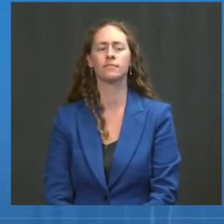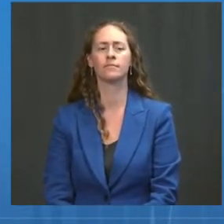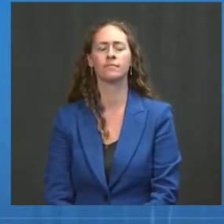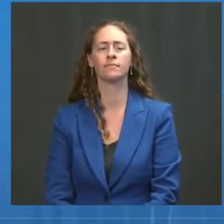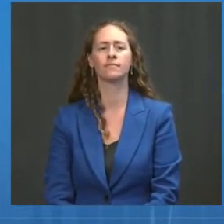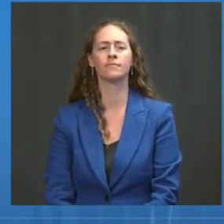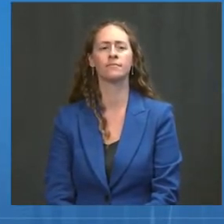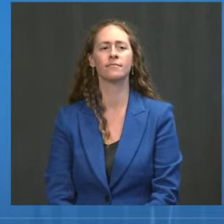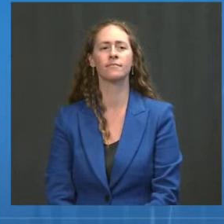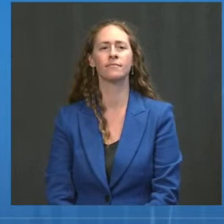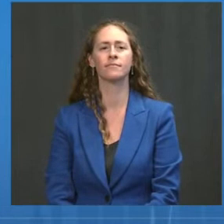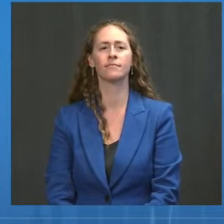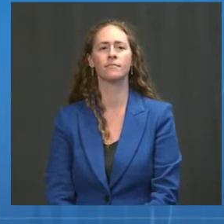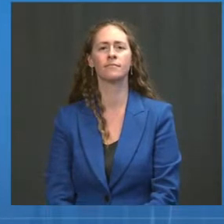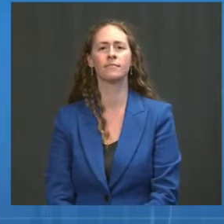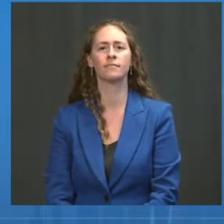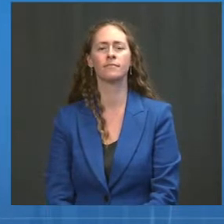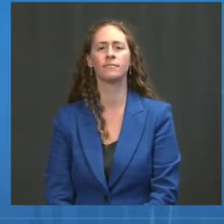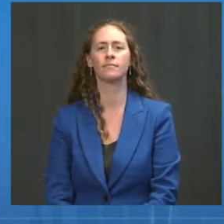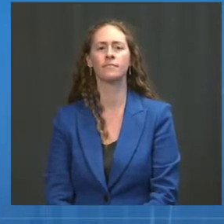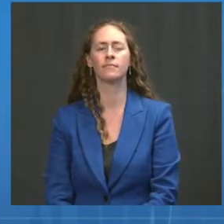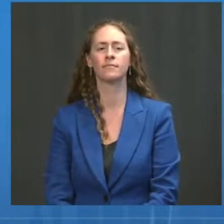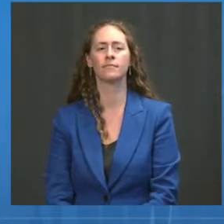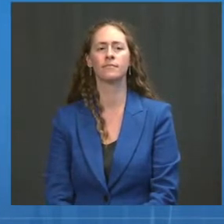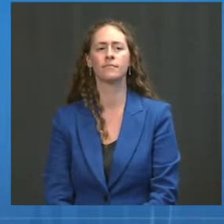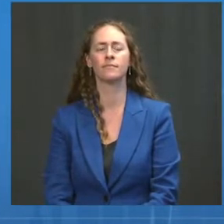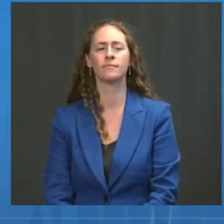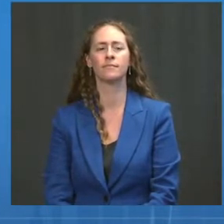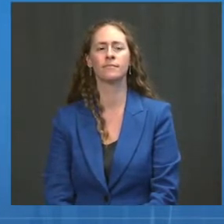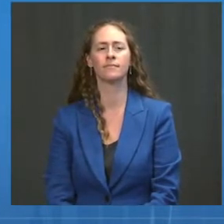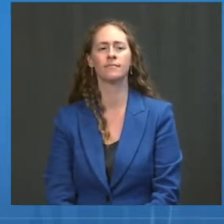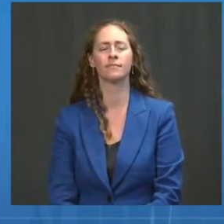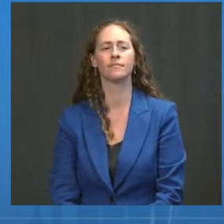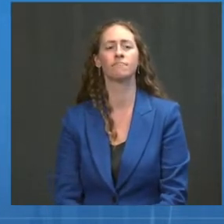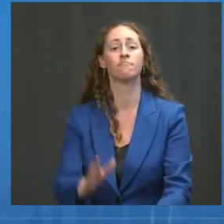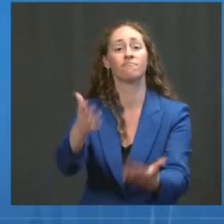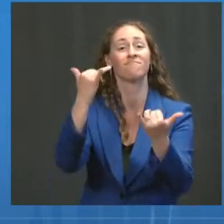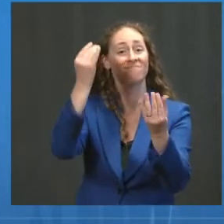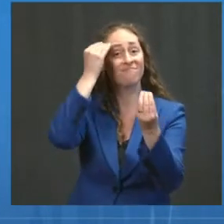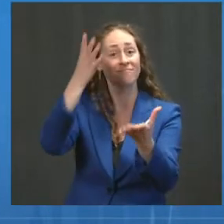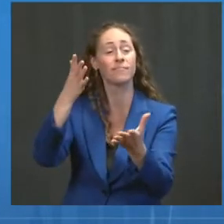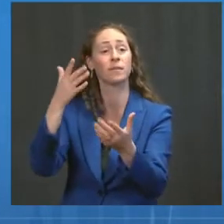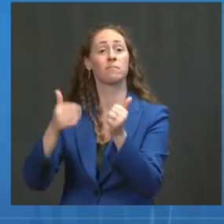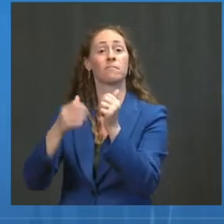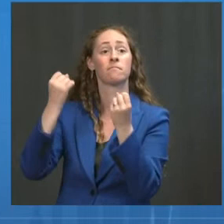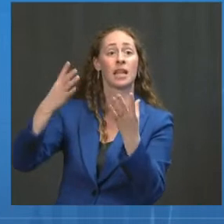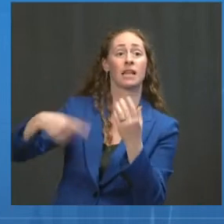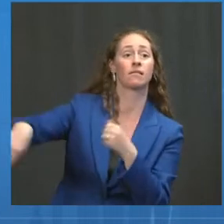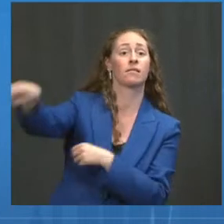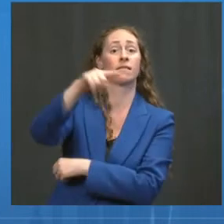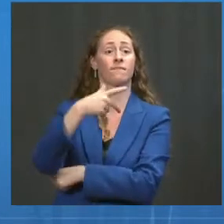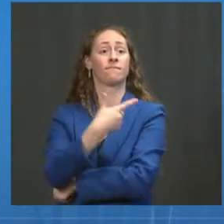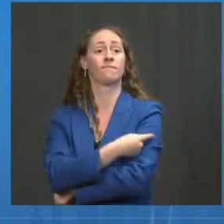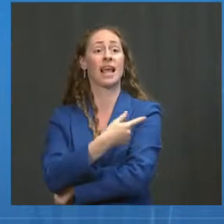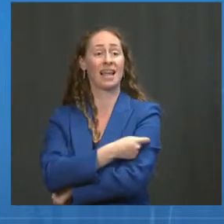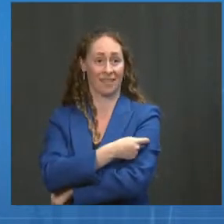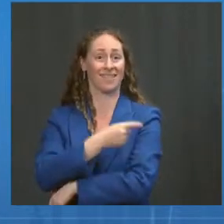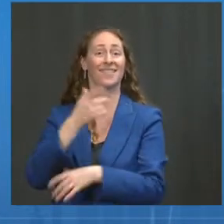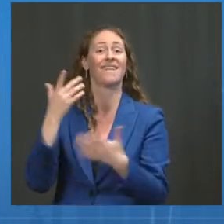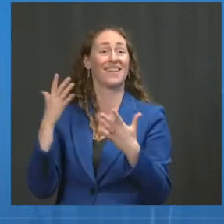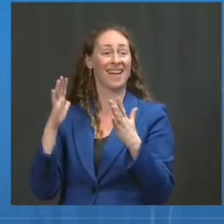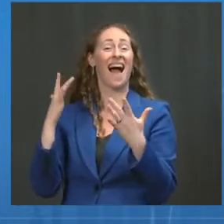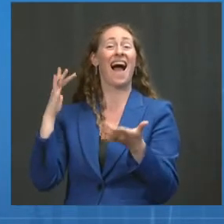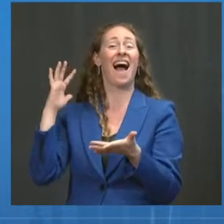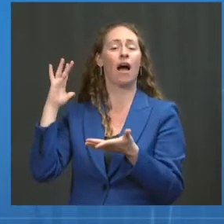plans. Recognizing that for most vaccines, there is a reduction in protection over time. We have been analyzing the data